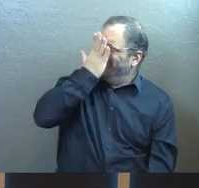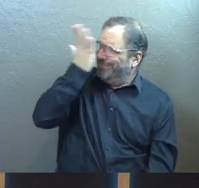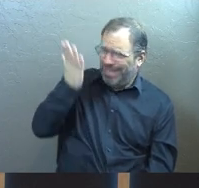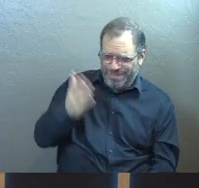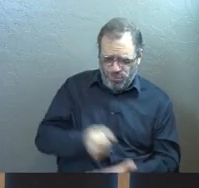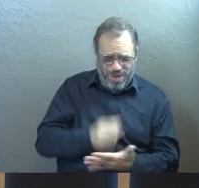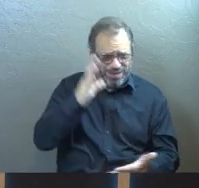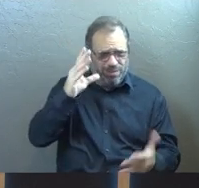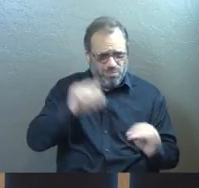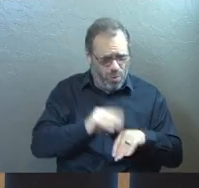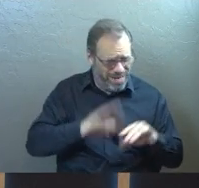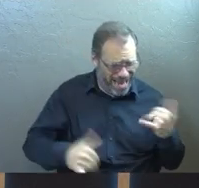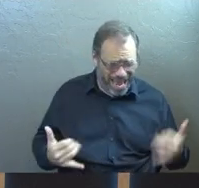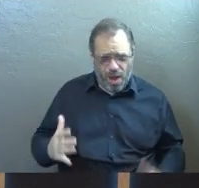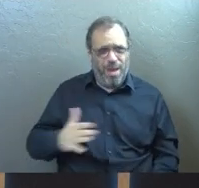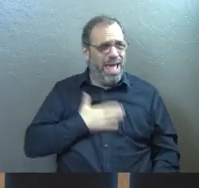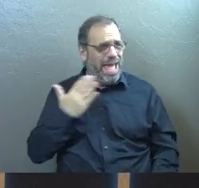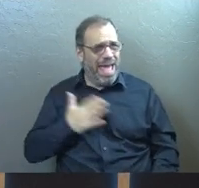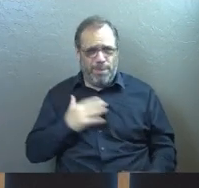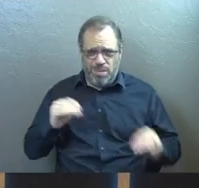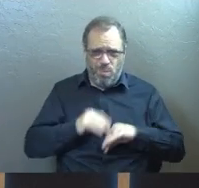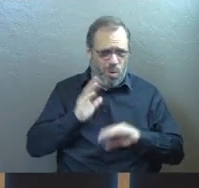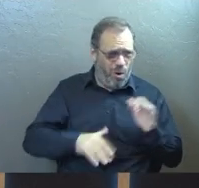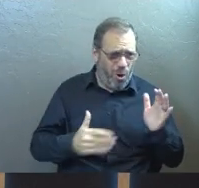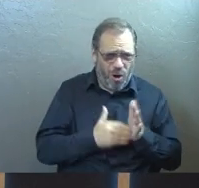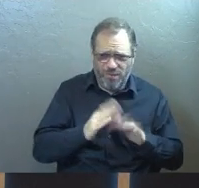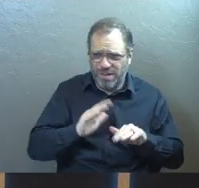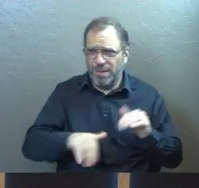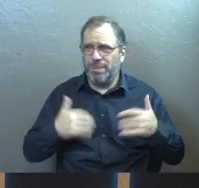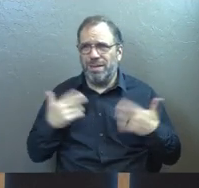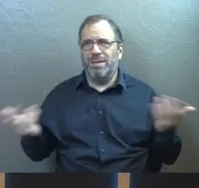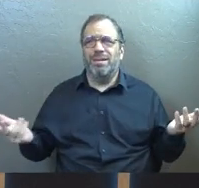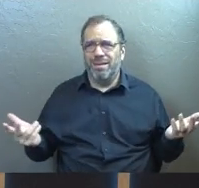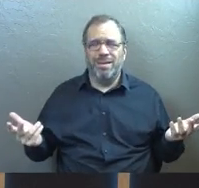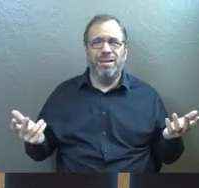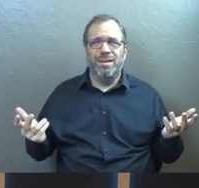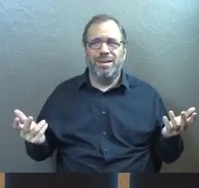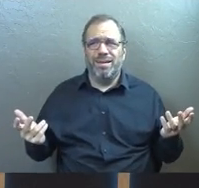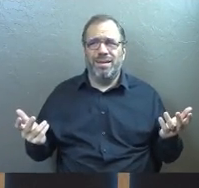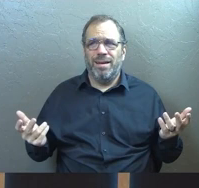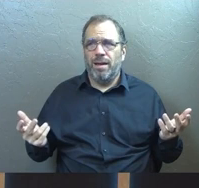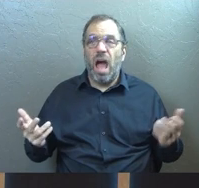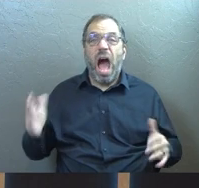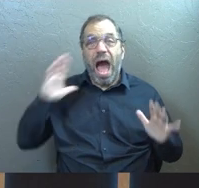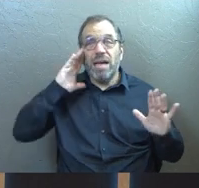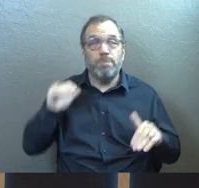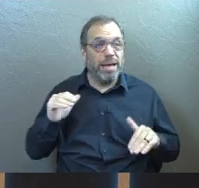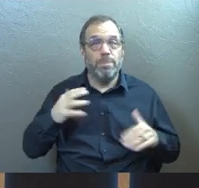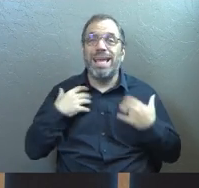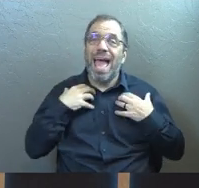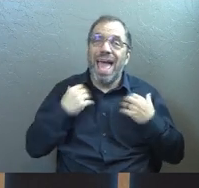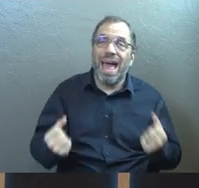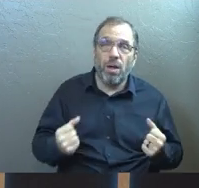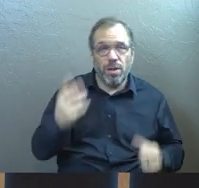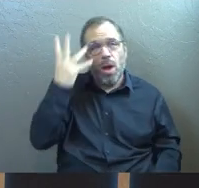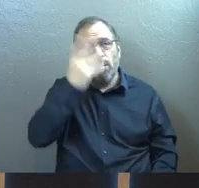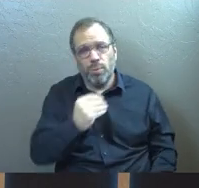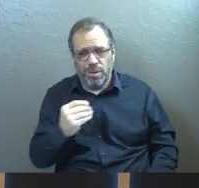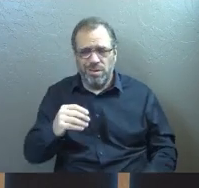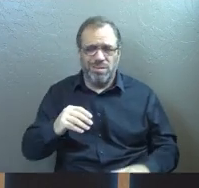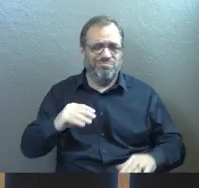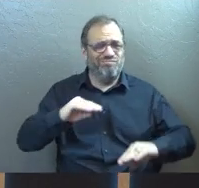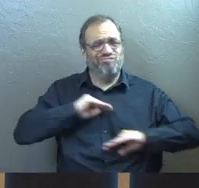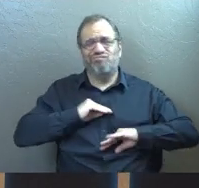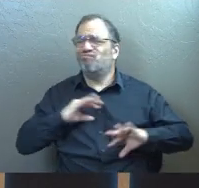wealthier than I am. expected to feel happiness much more often than I do. I expected to be healthier, prettier, and more